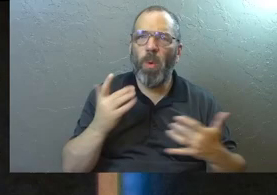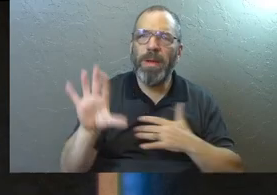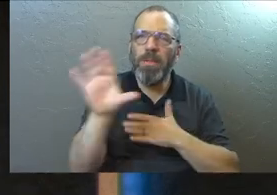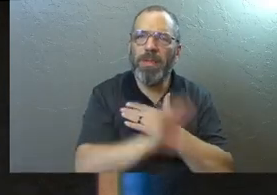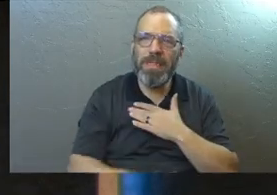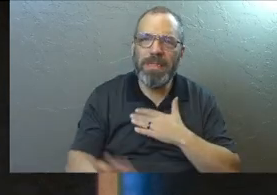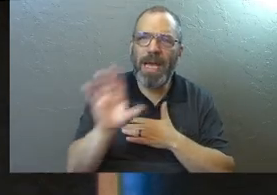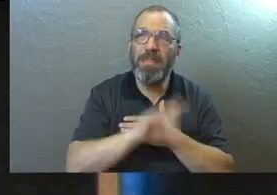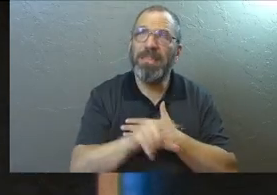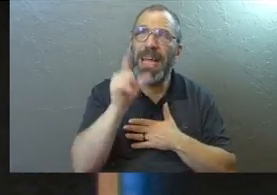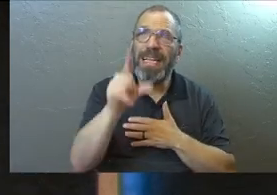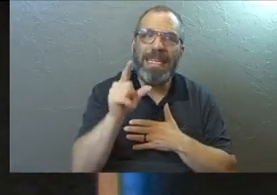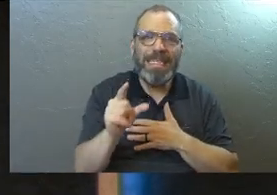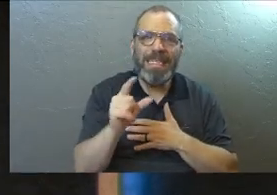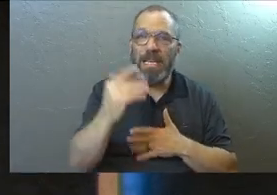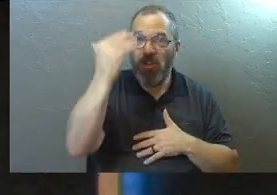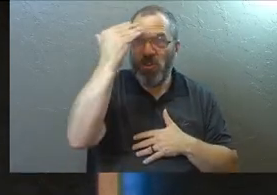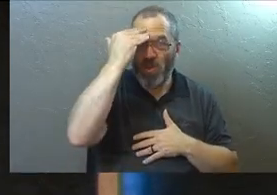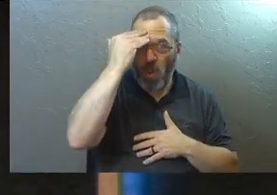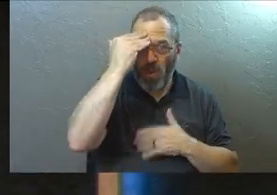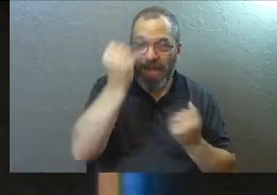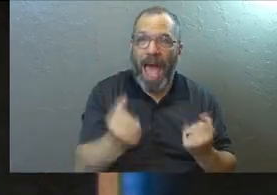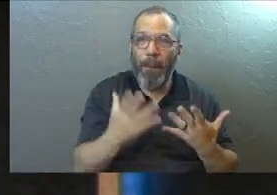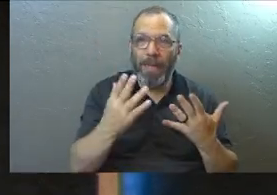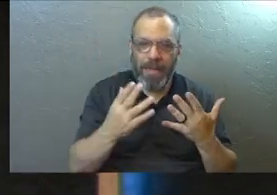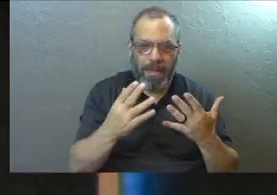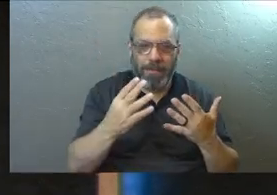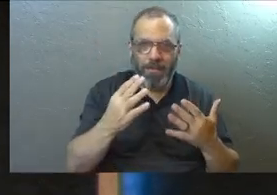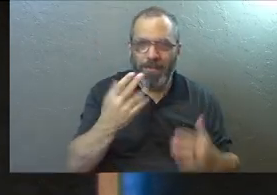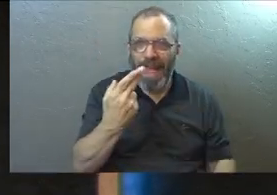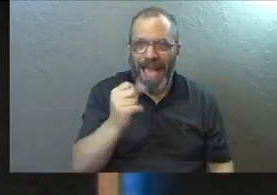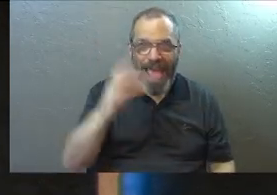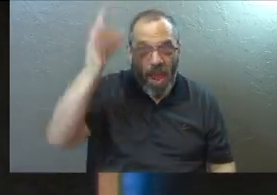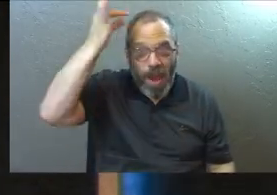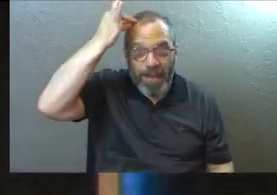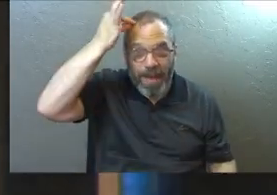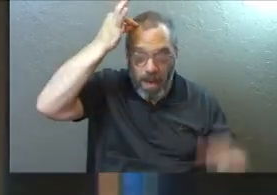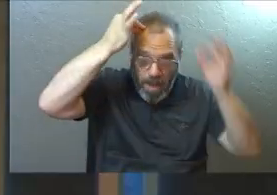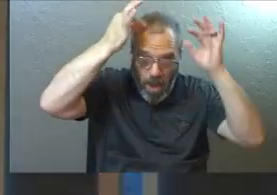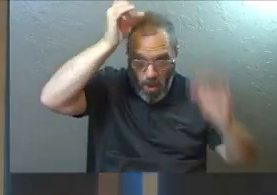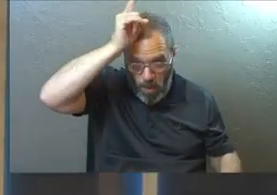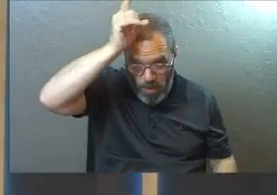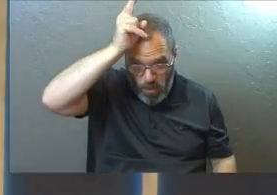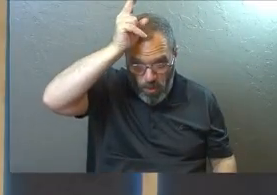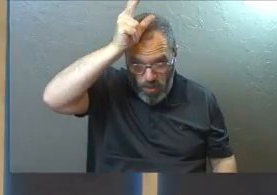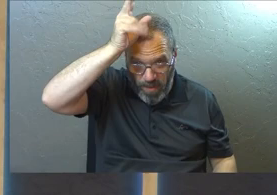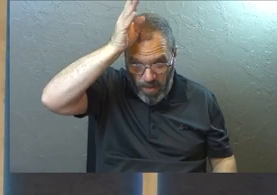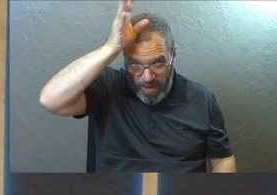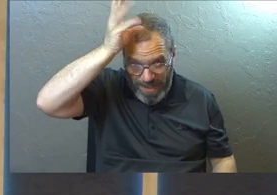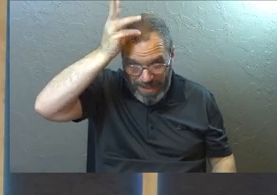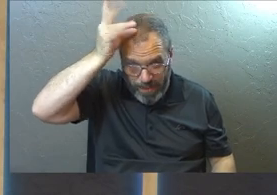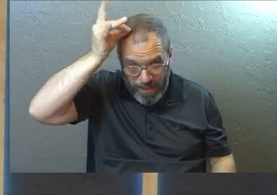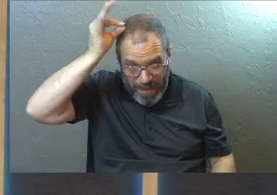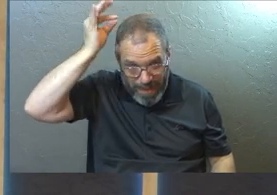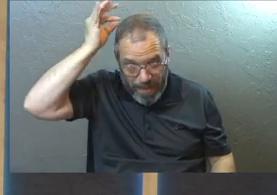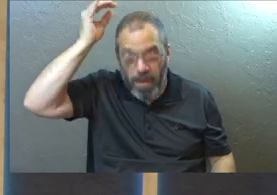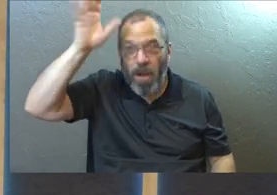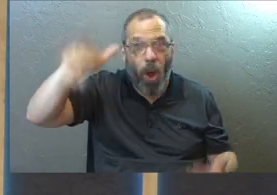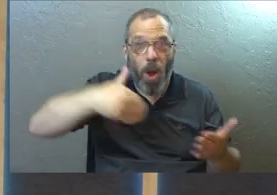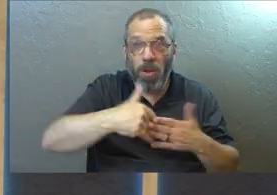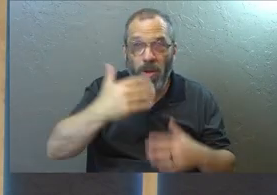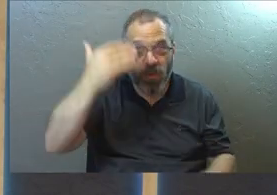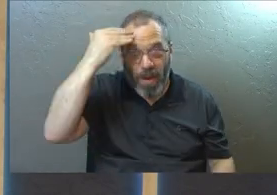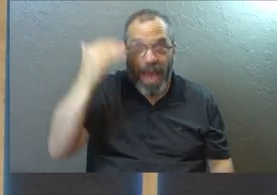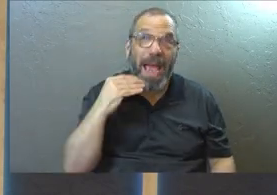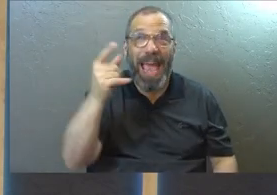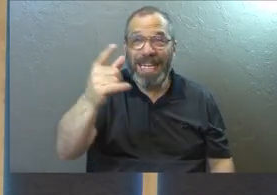us. The fact that he knows the number of hairs on your head because he's so individual, he's so passionate, he's so preoccupied